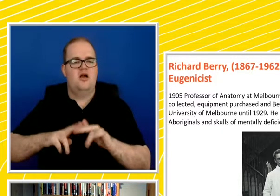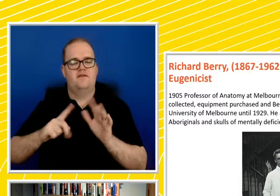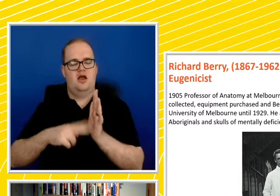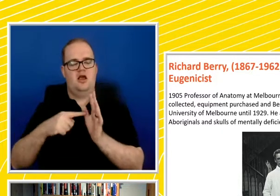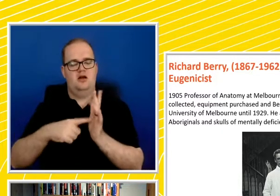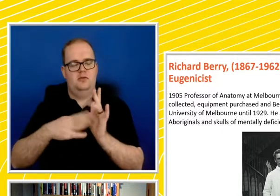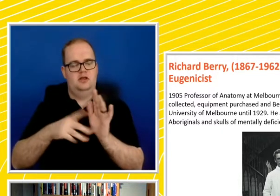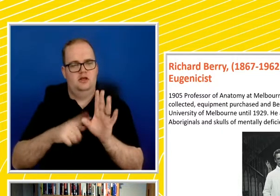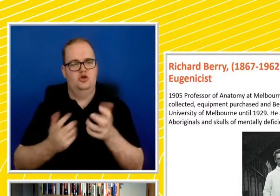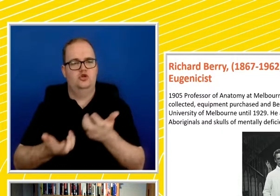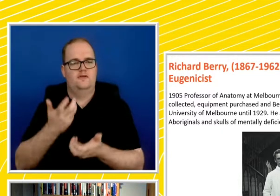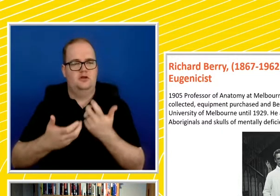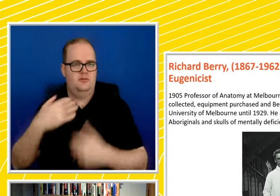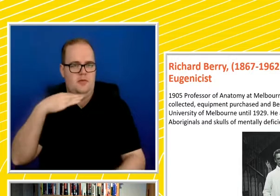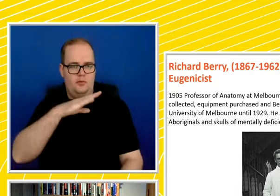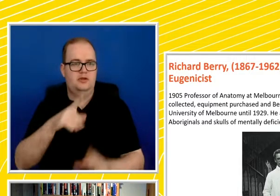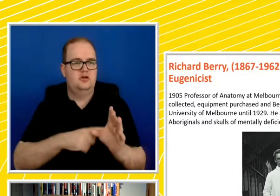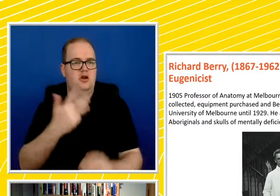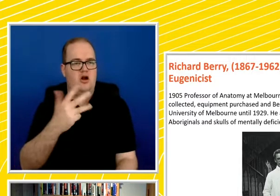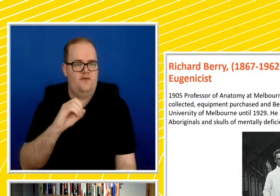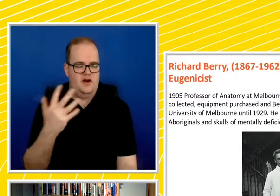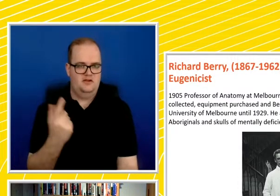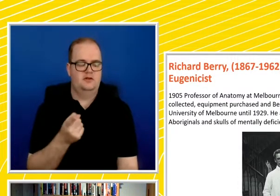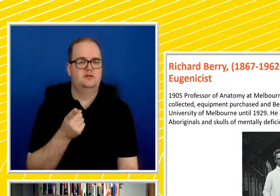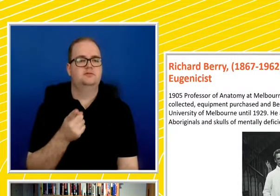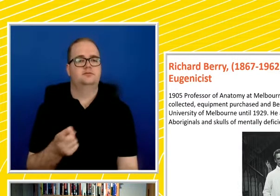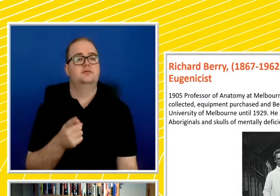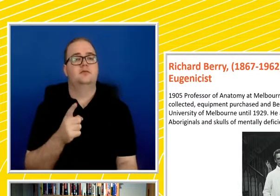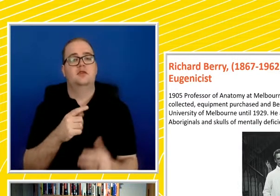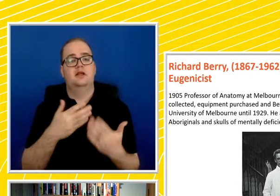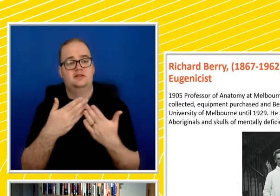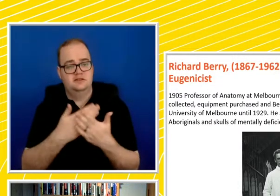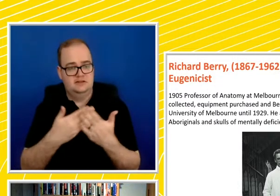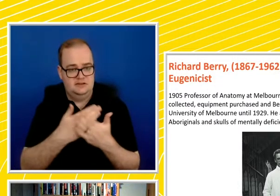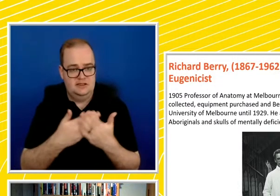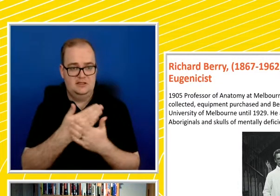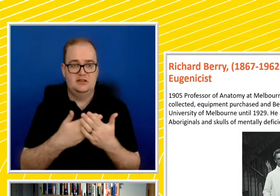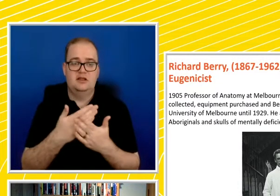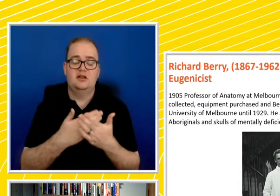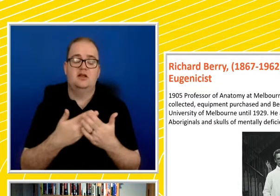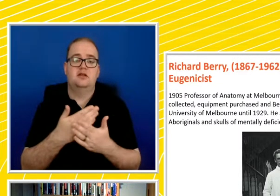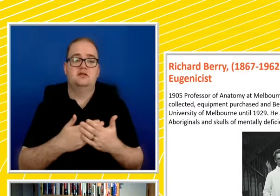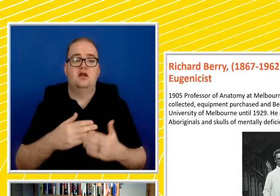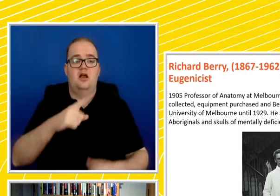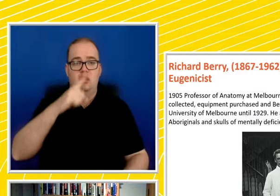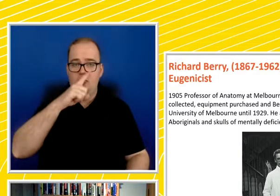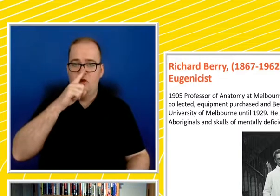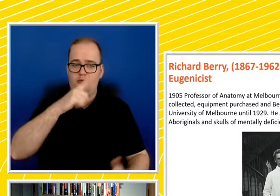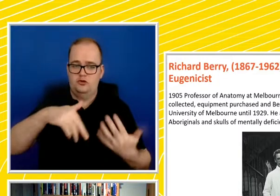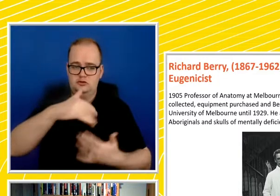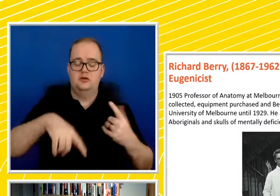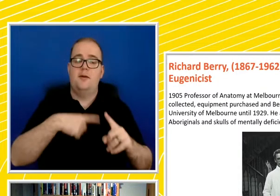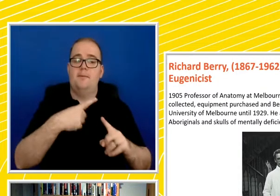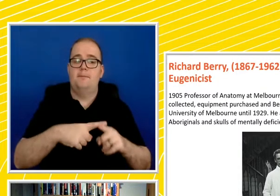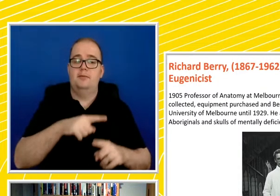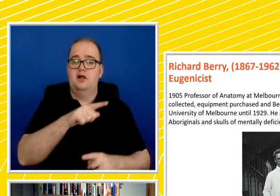and he was an anthropologist. He also specialised in the crania, in the skull measurements. He amassed his